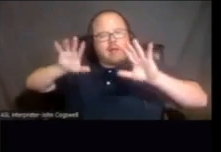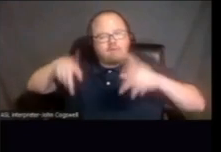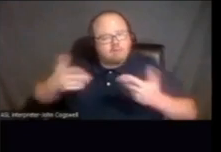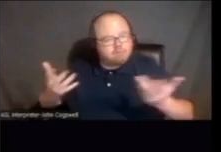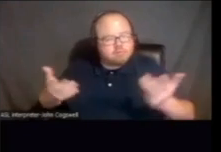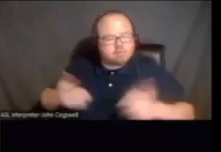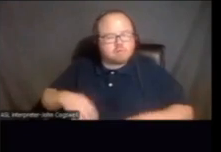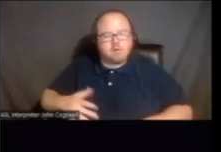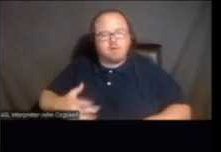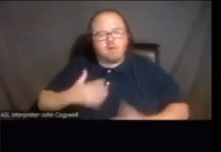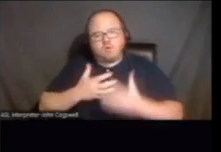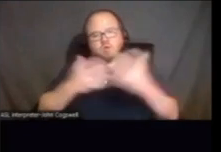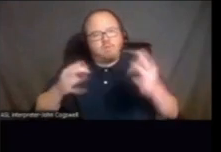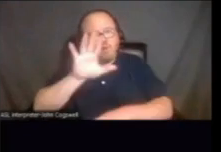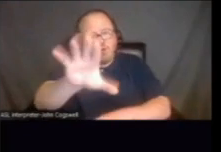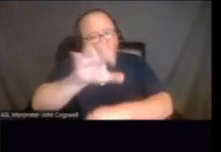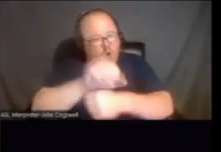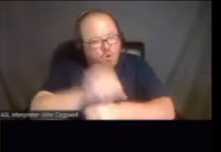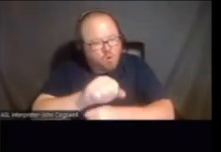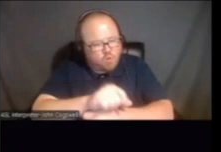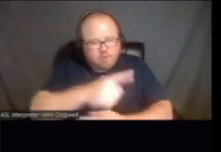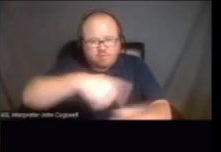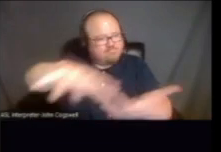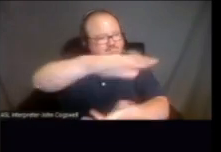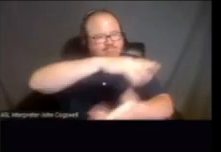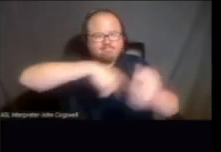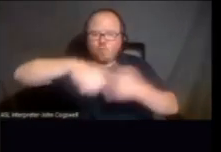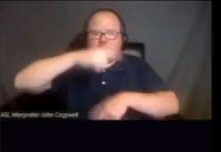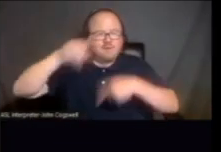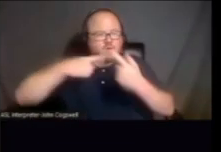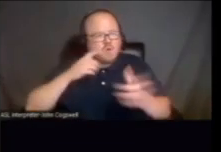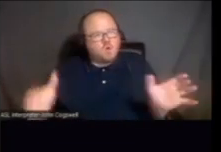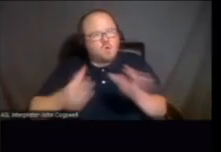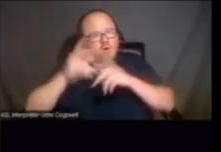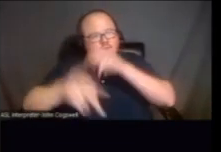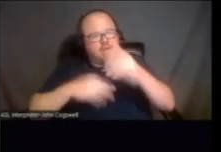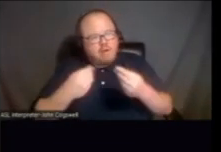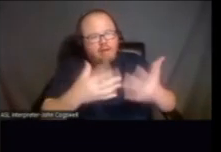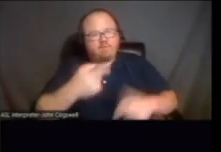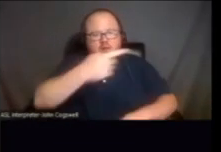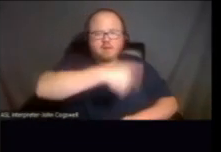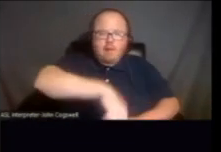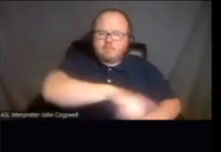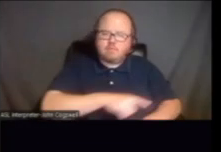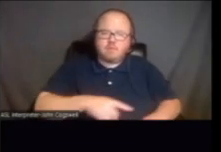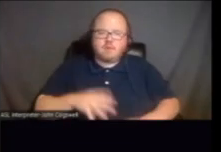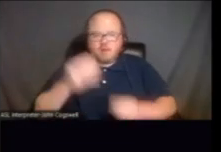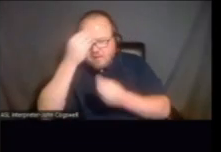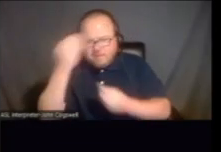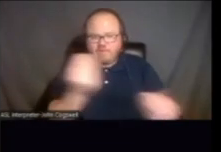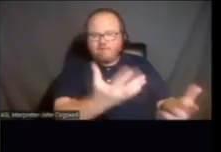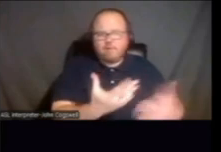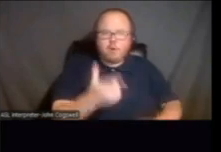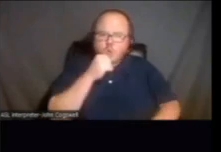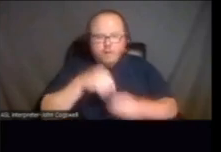it seems like so much of the work you're doing is around encouraging people, giving them the information, like you said,